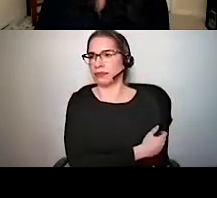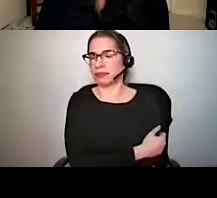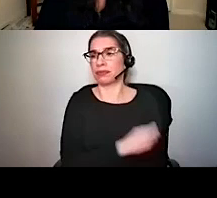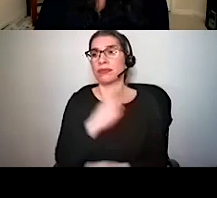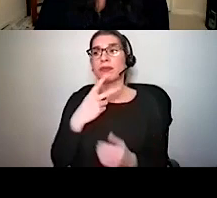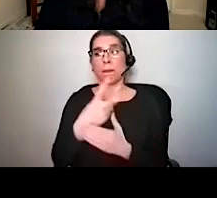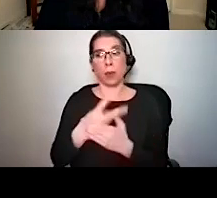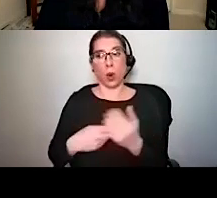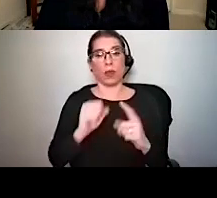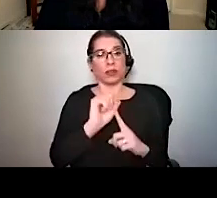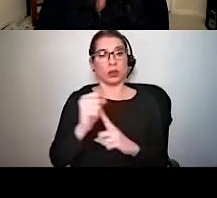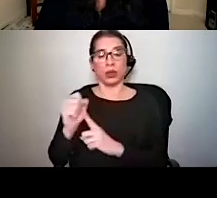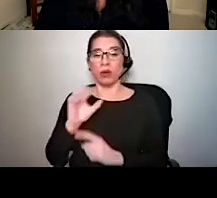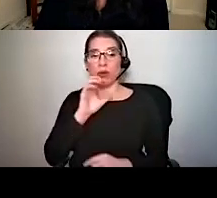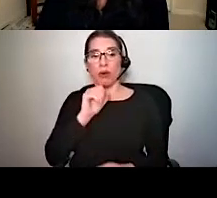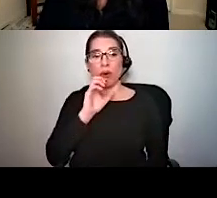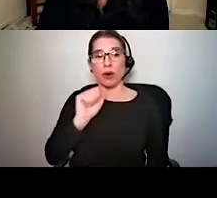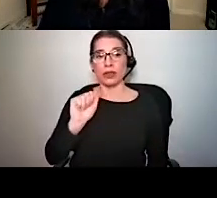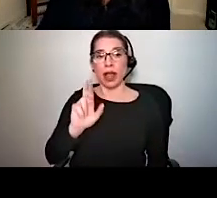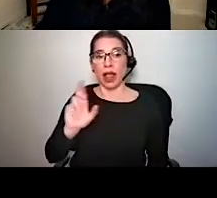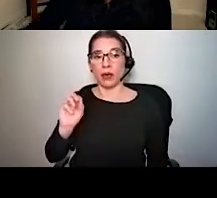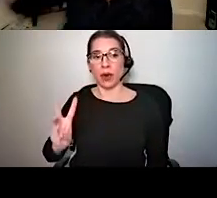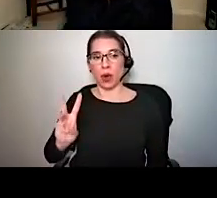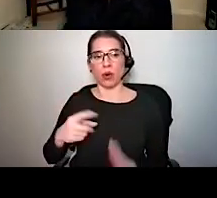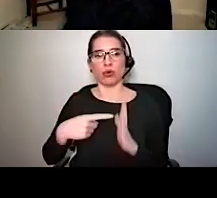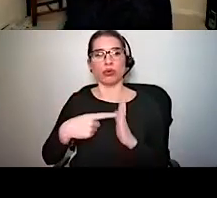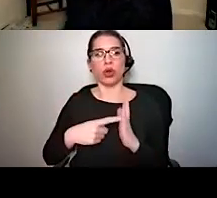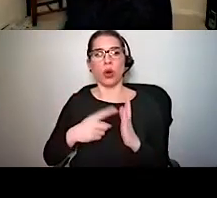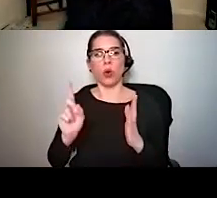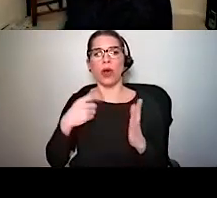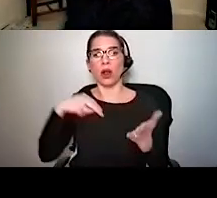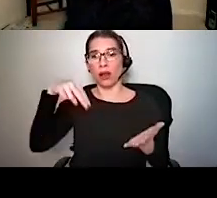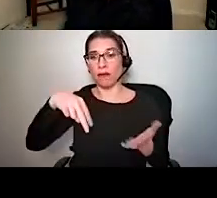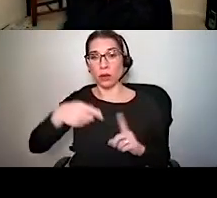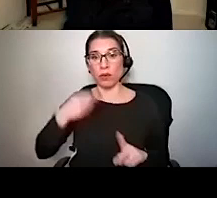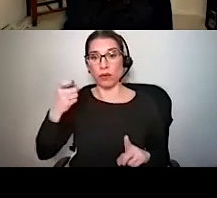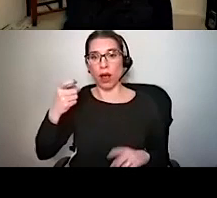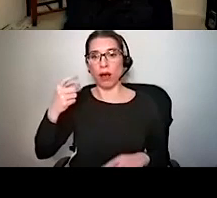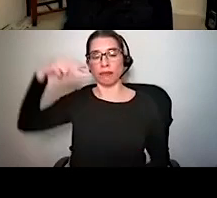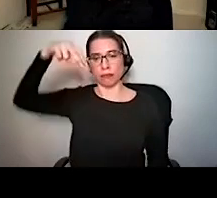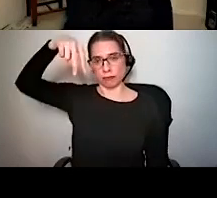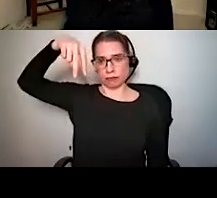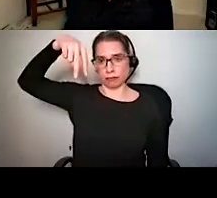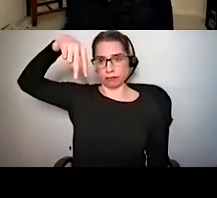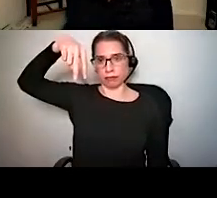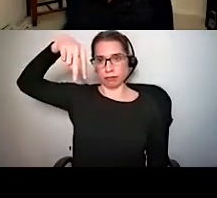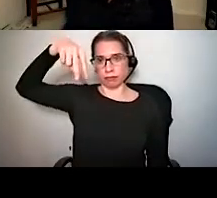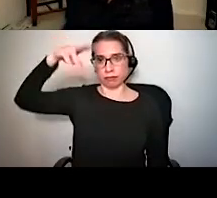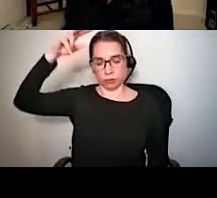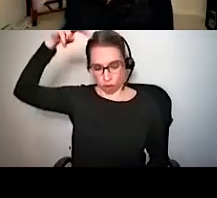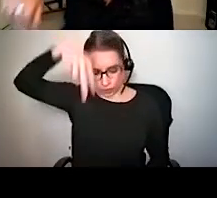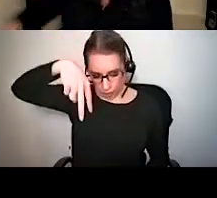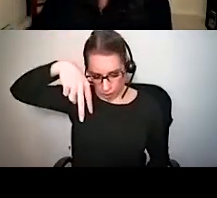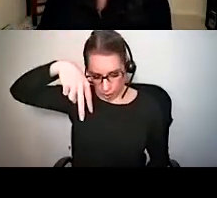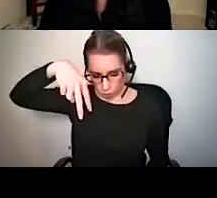arrows are showing you that our direction of view is that we have a bird's eye view. We're looking down on top of the